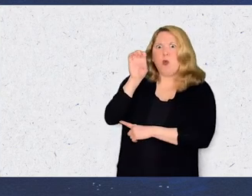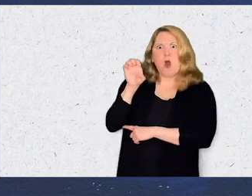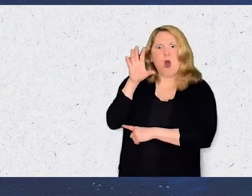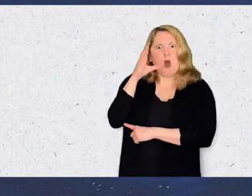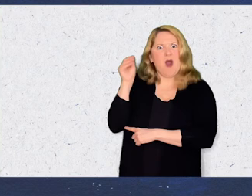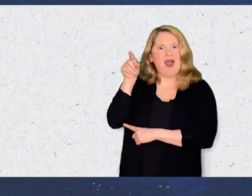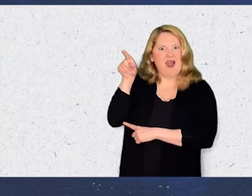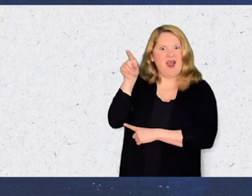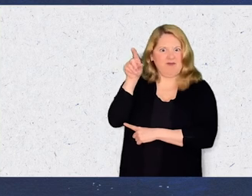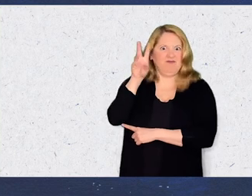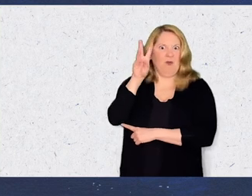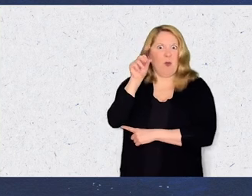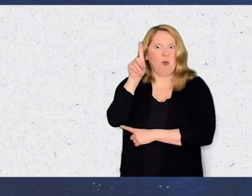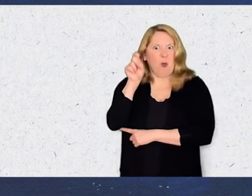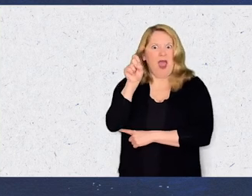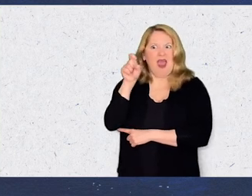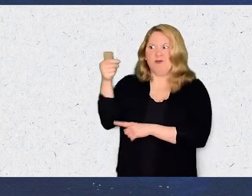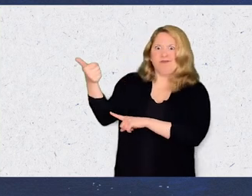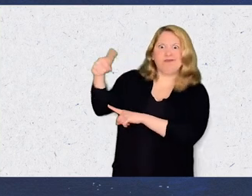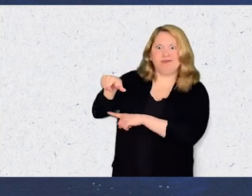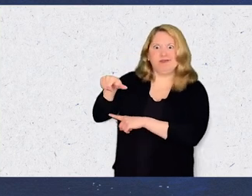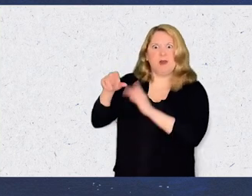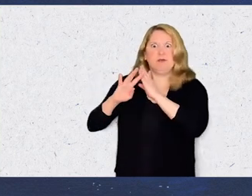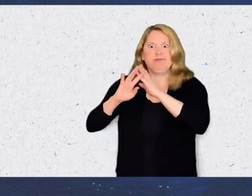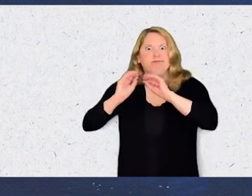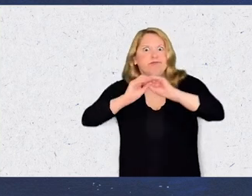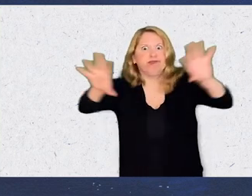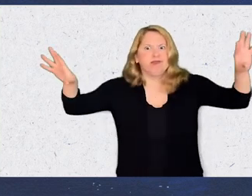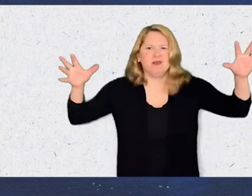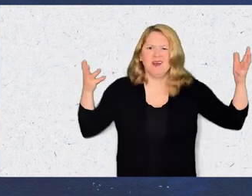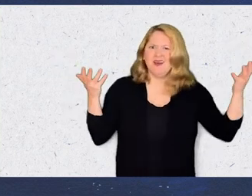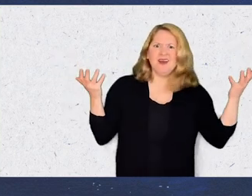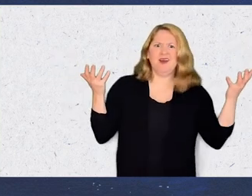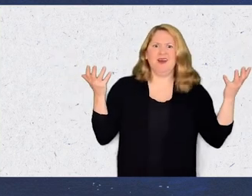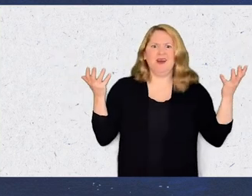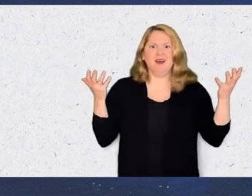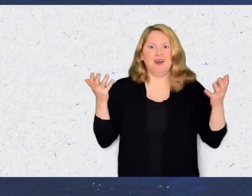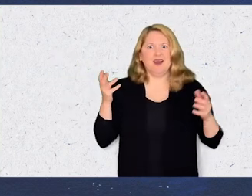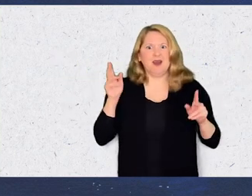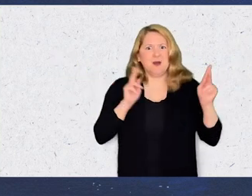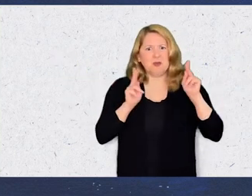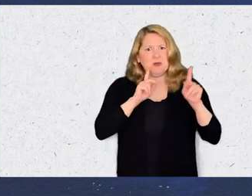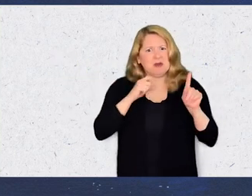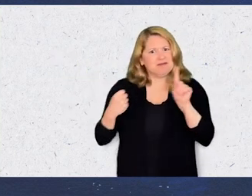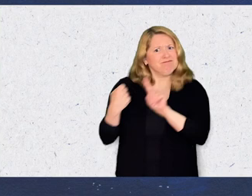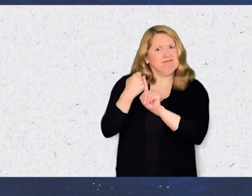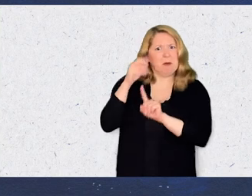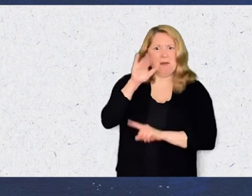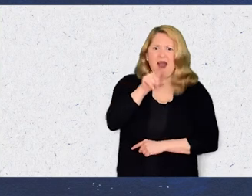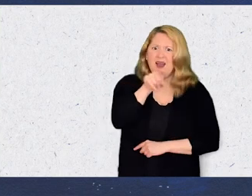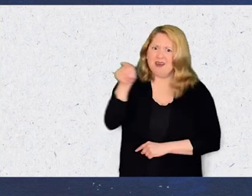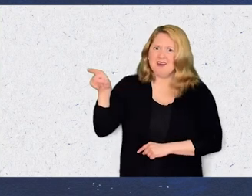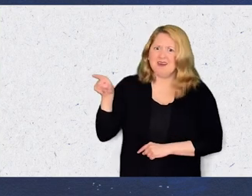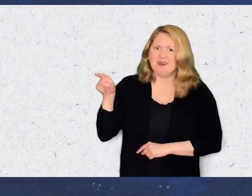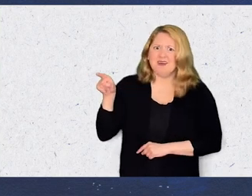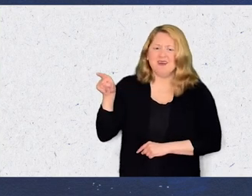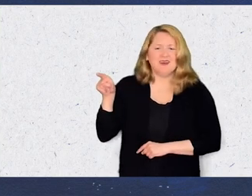draft of the Roe v. Wade being overturned, being leaked. People who are